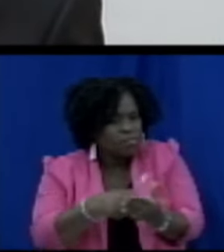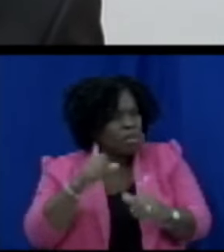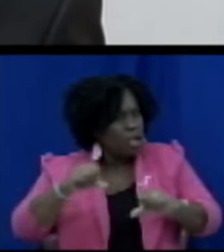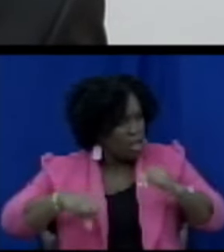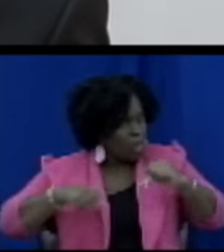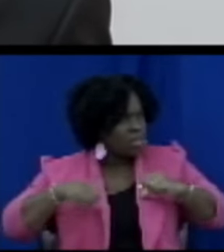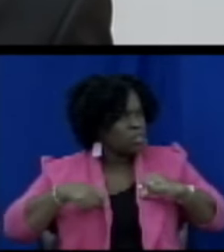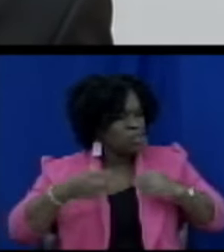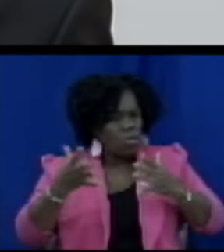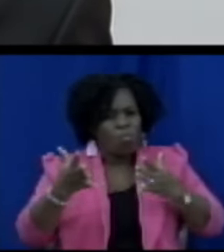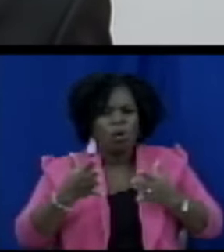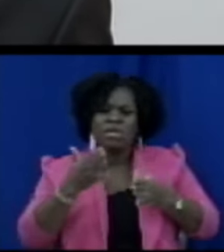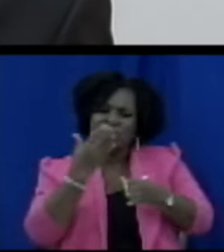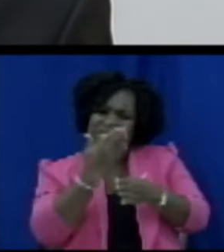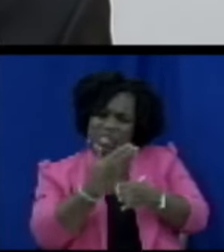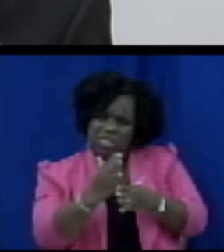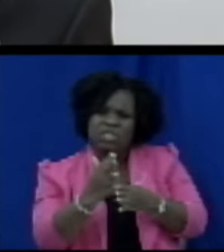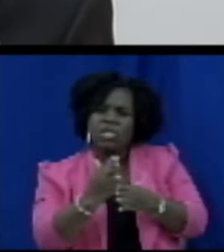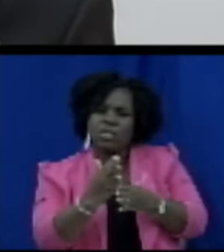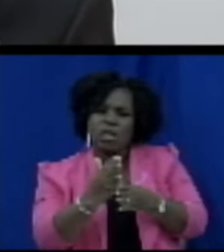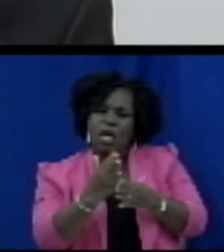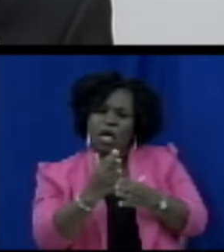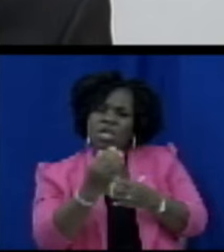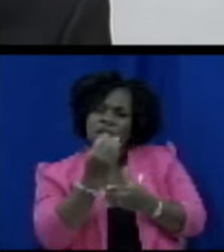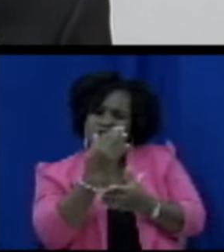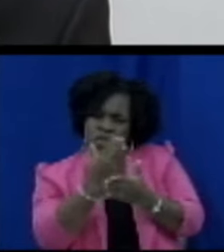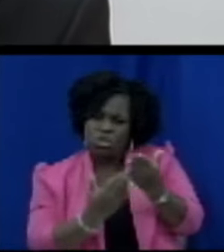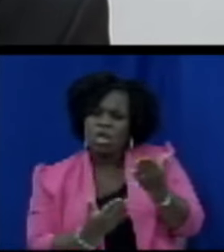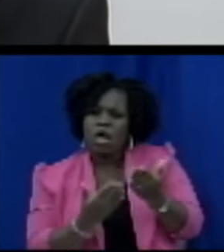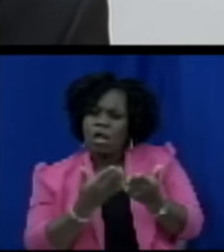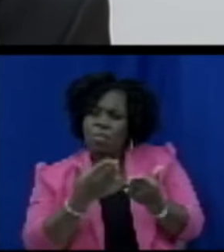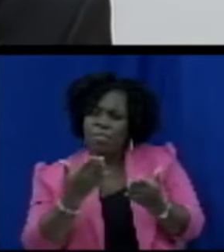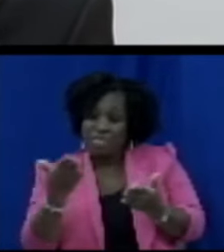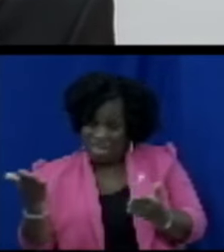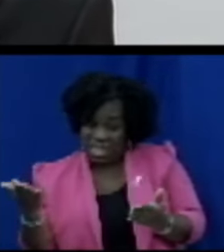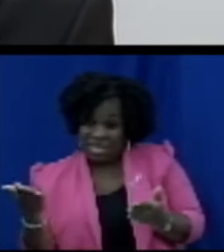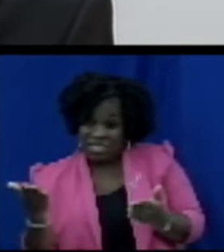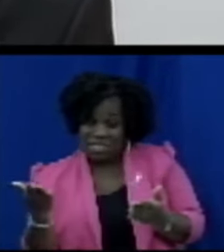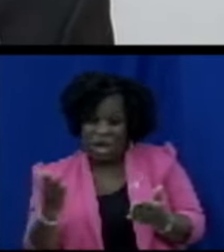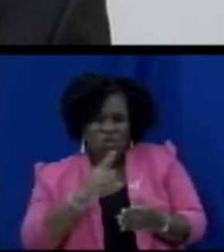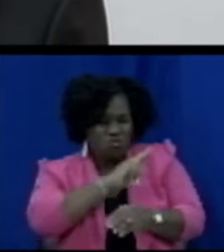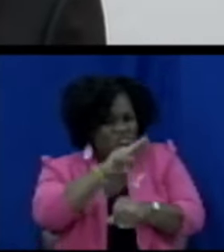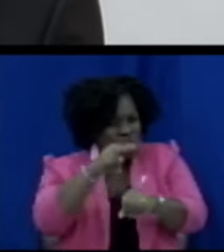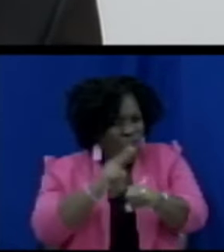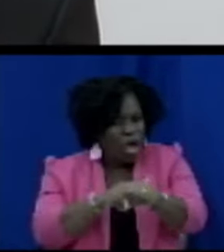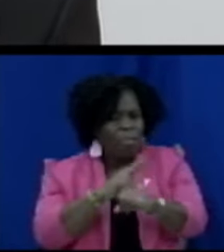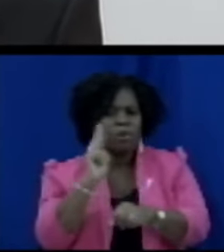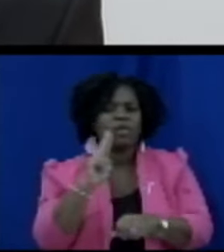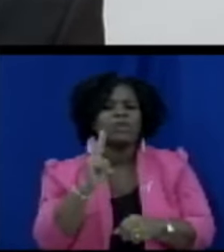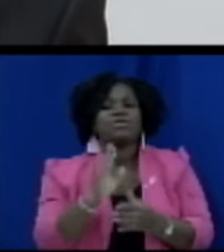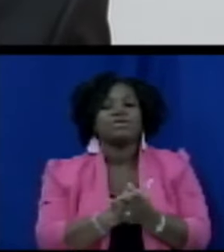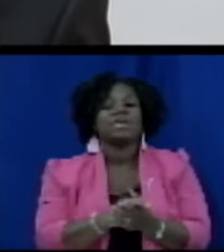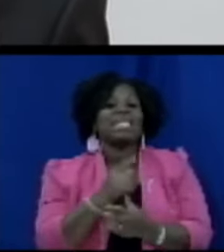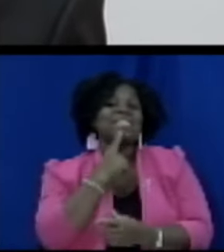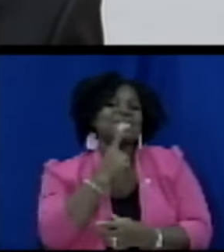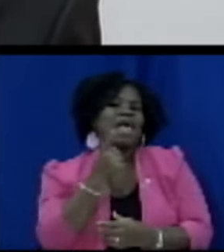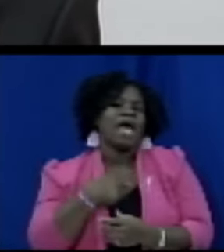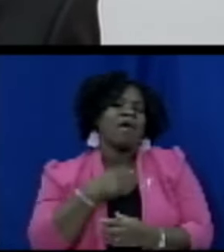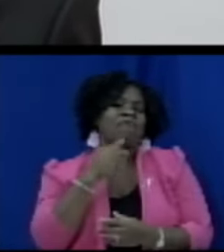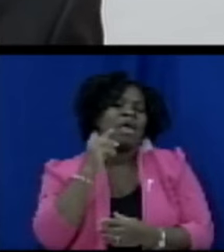common commodities and say to you that there is a specific percentage